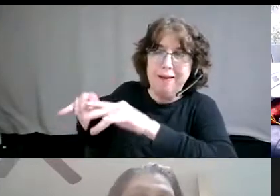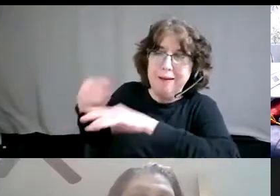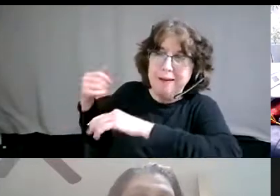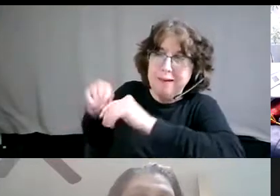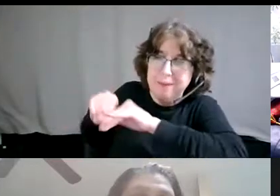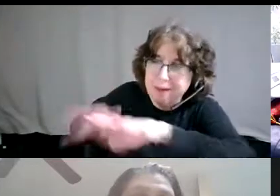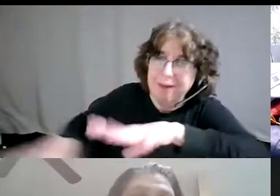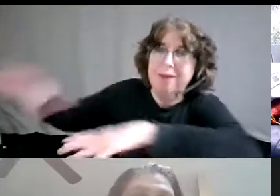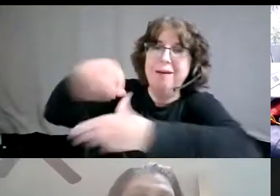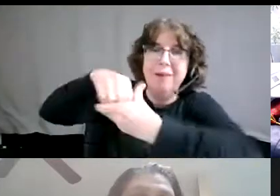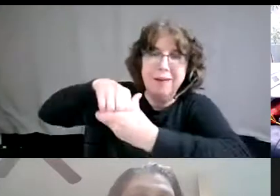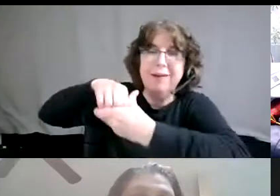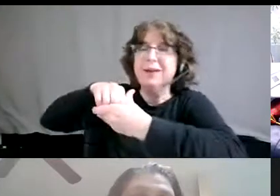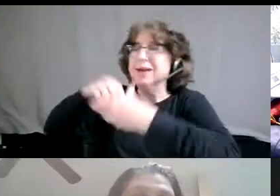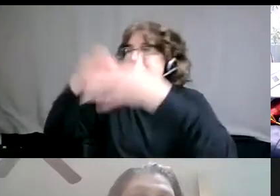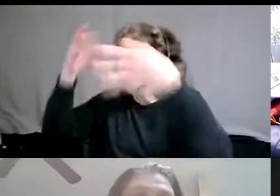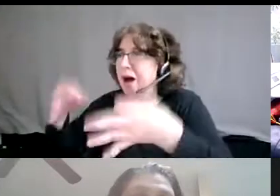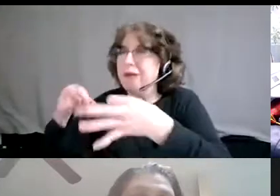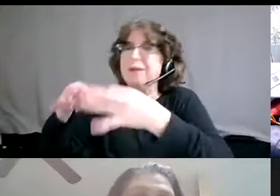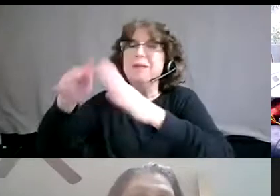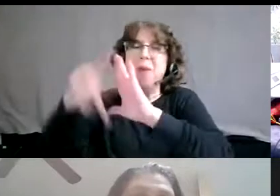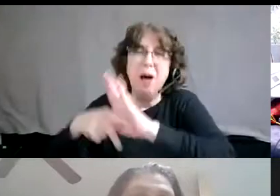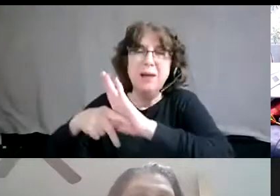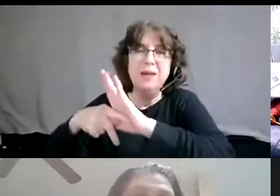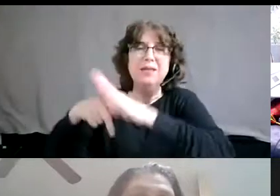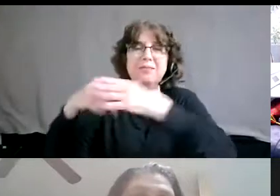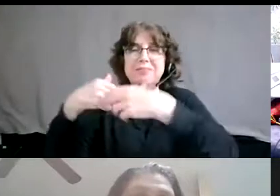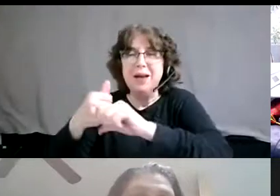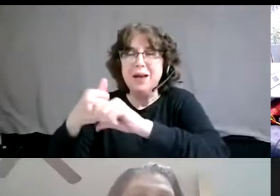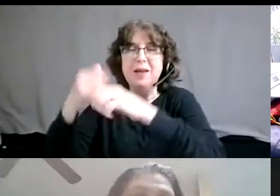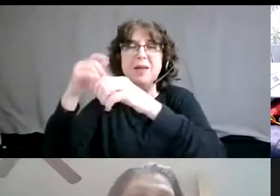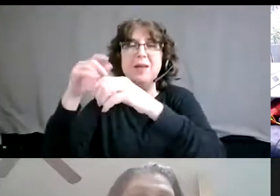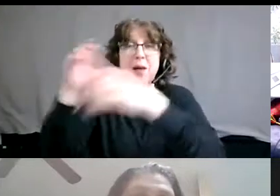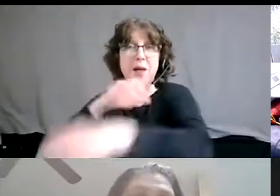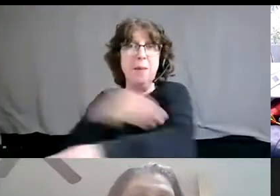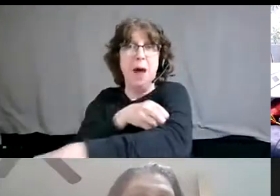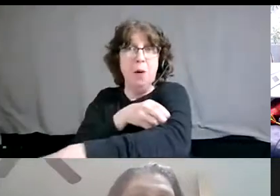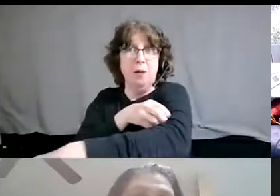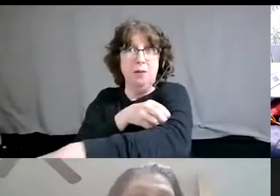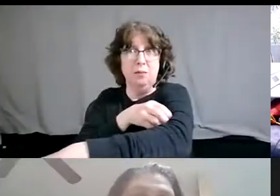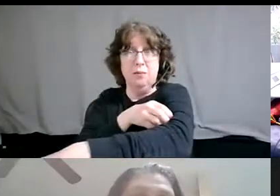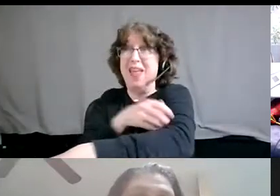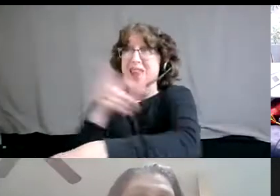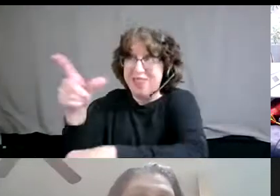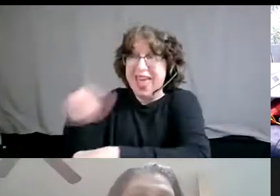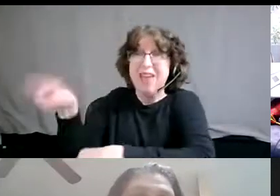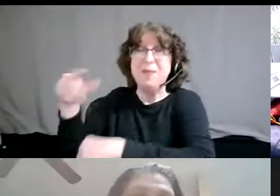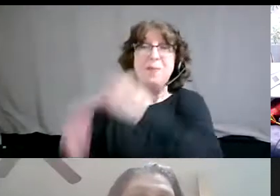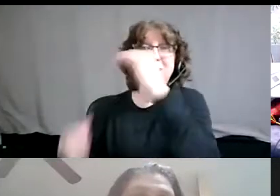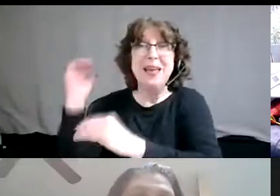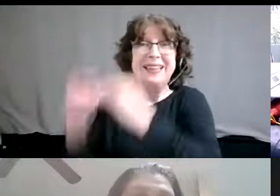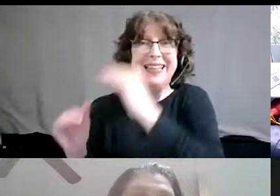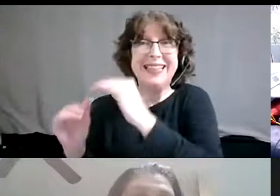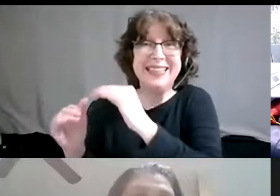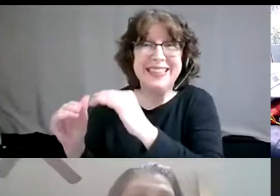uh, decision-holding power. They're the ones who have been building those structures, the master's